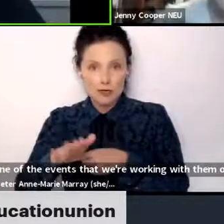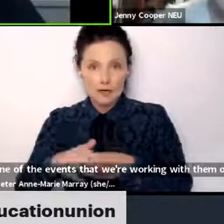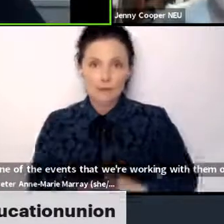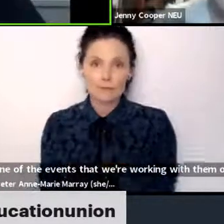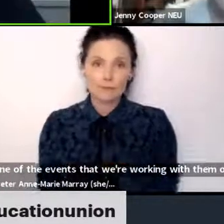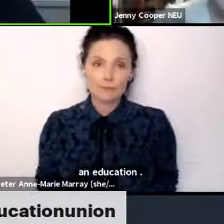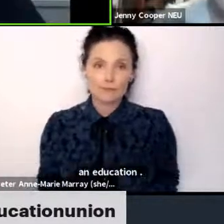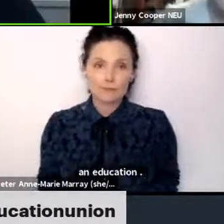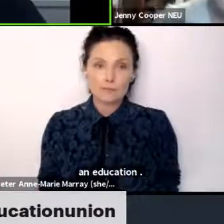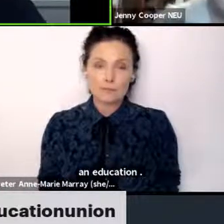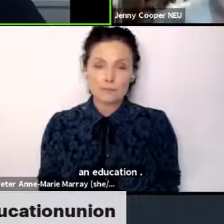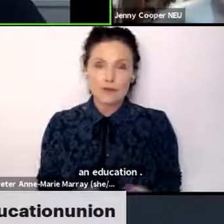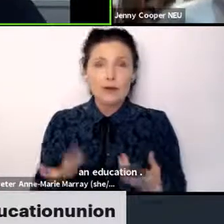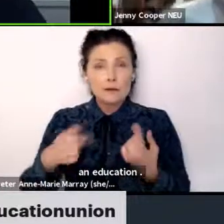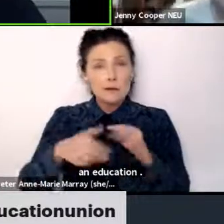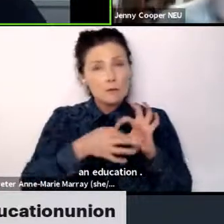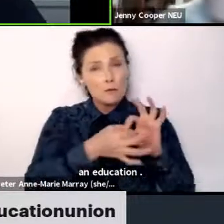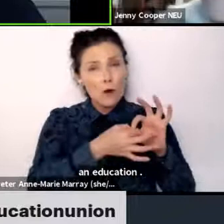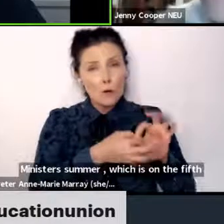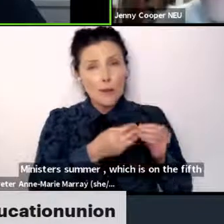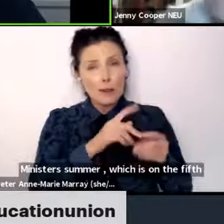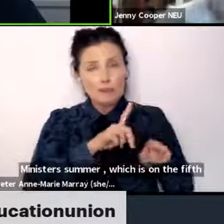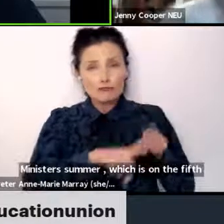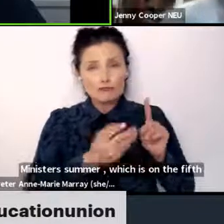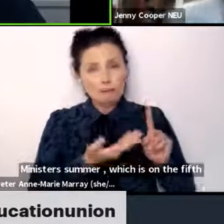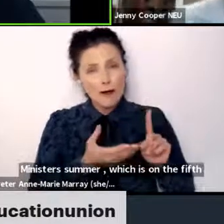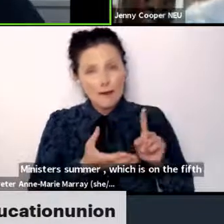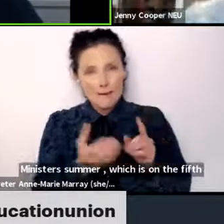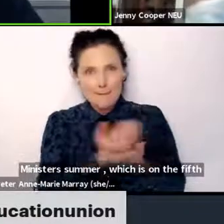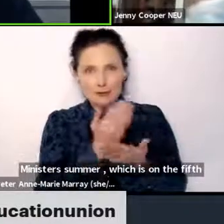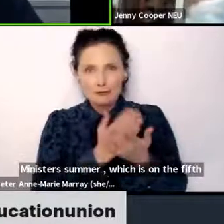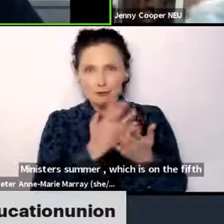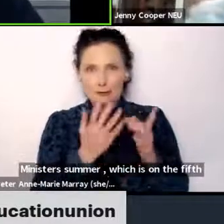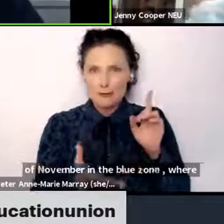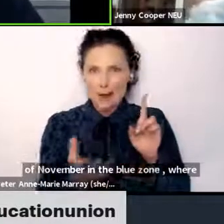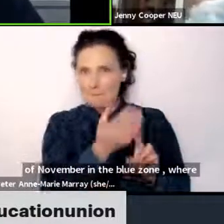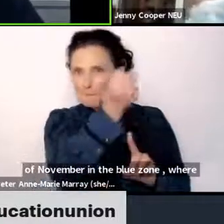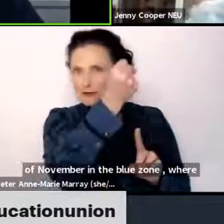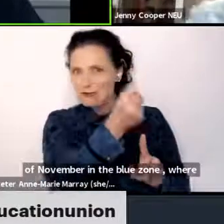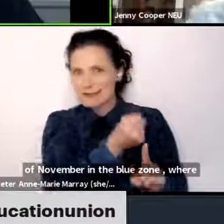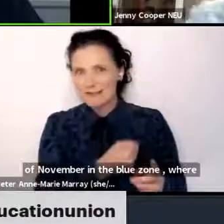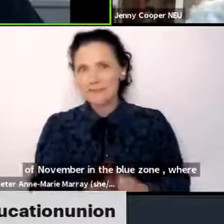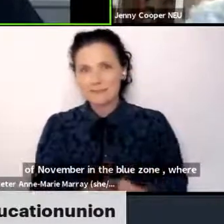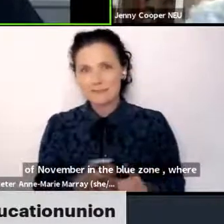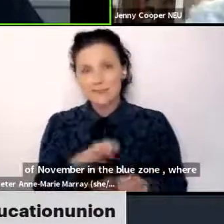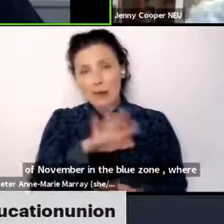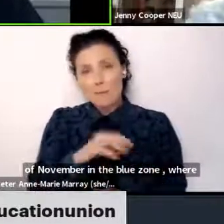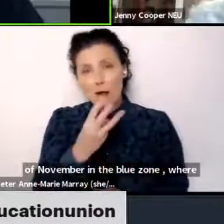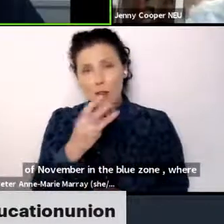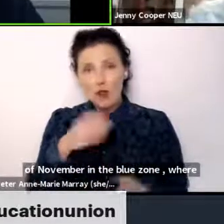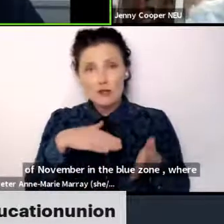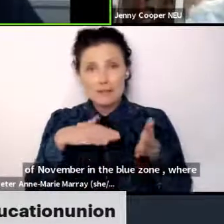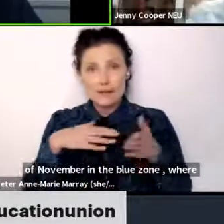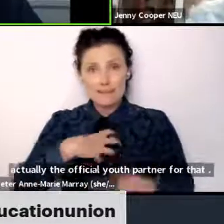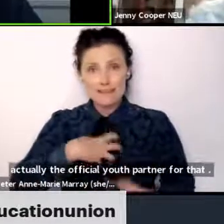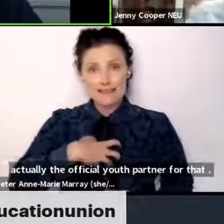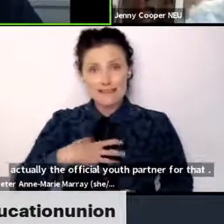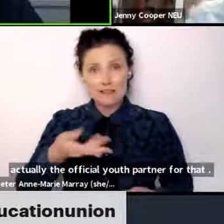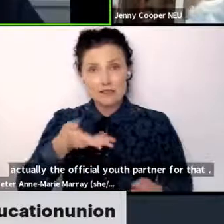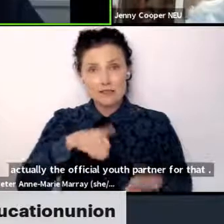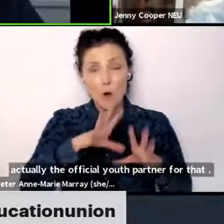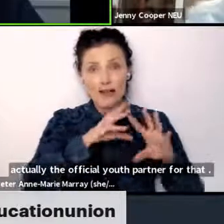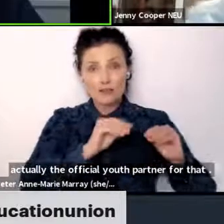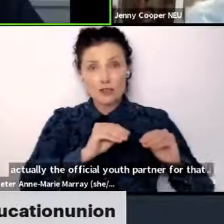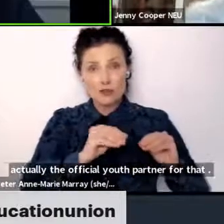working with them to try and make that event as ambitious as possible. So far, there's about 30 ministers of education from around the world who have said they're to